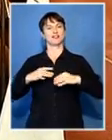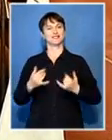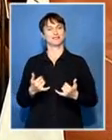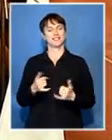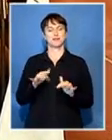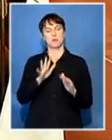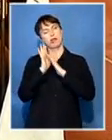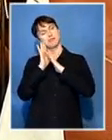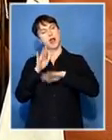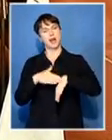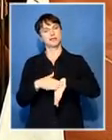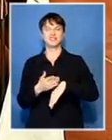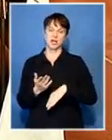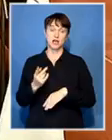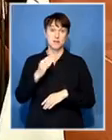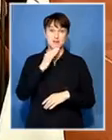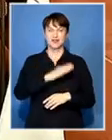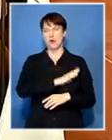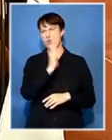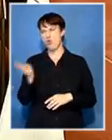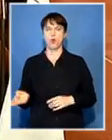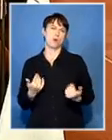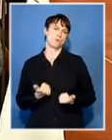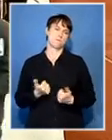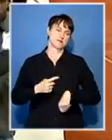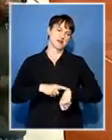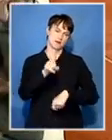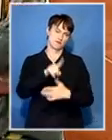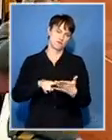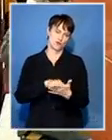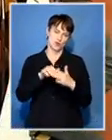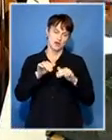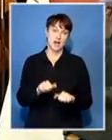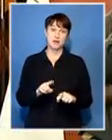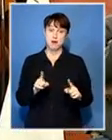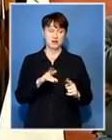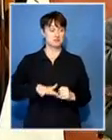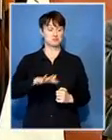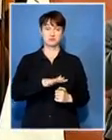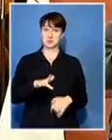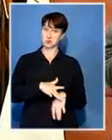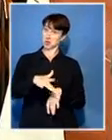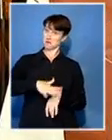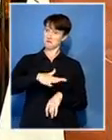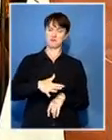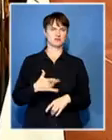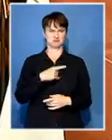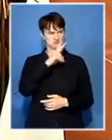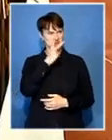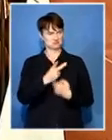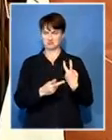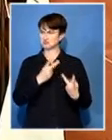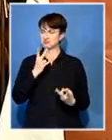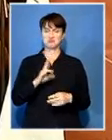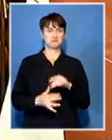today as you know the polls stay open until nine o'clock this evening but here in the hot spots luckily to report to Tommy no incidents of